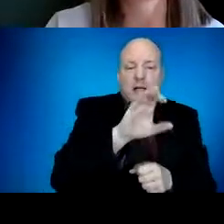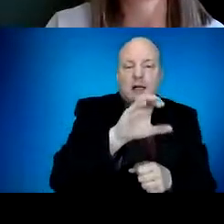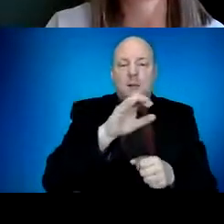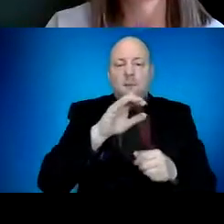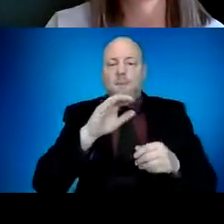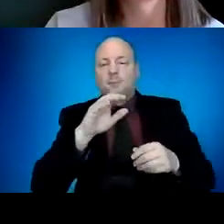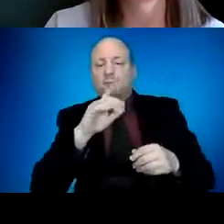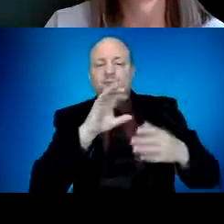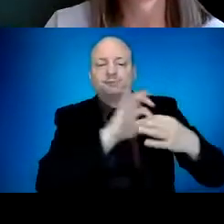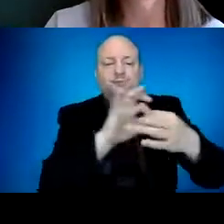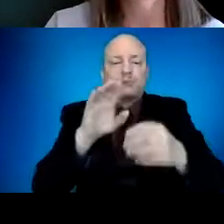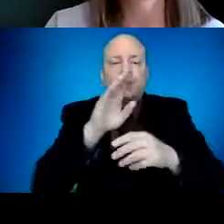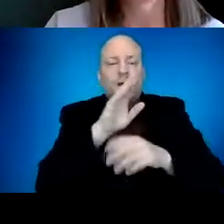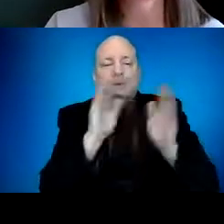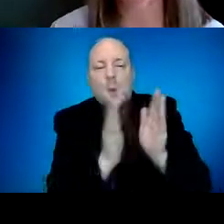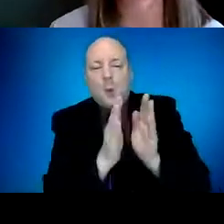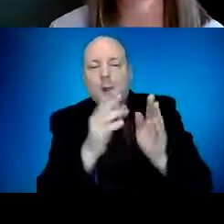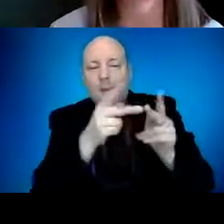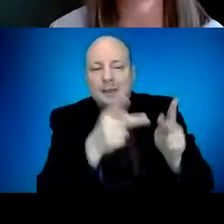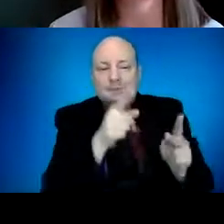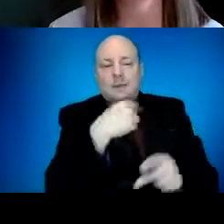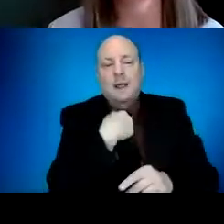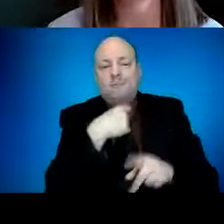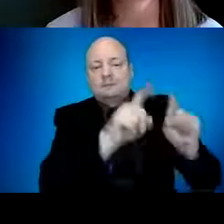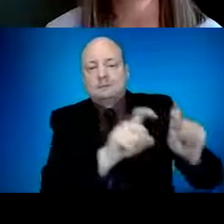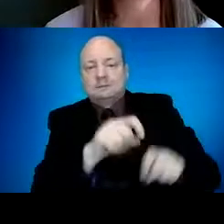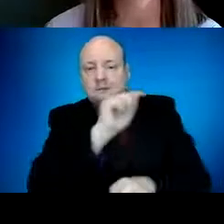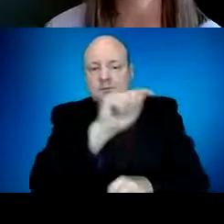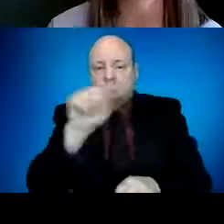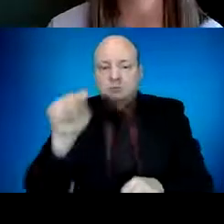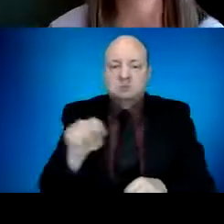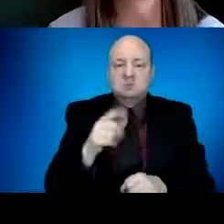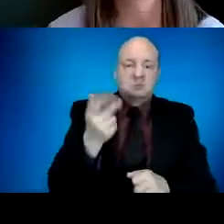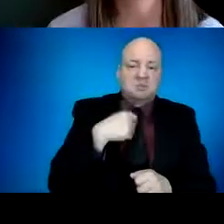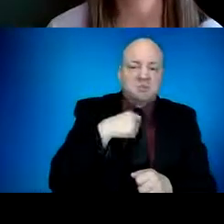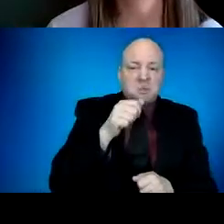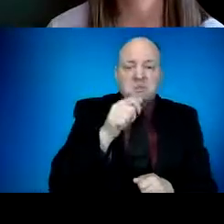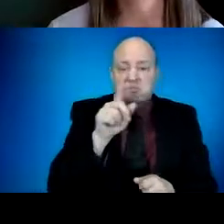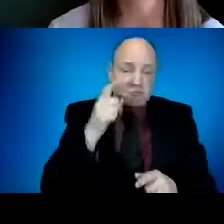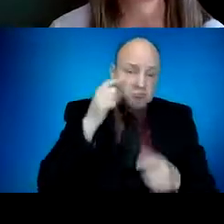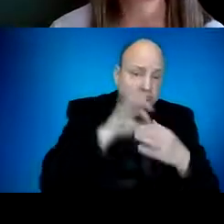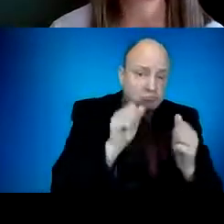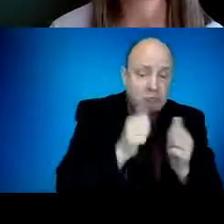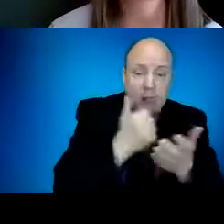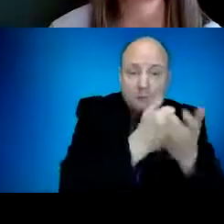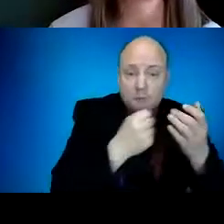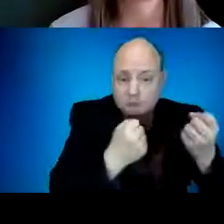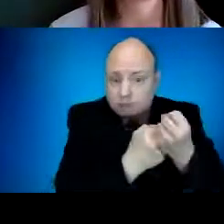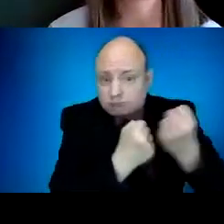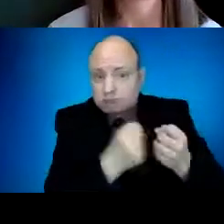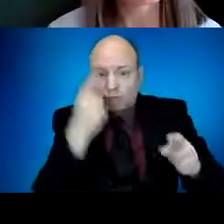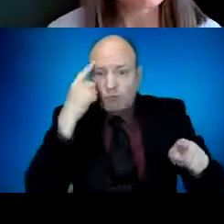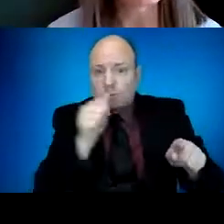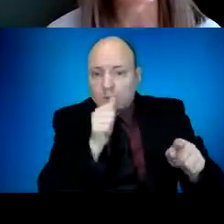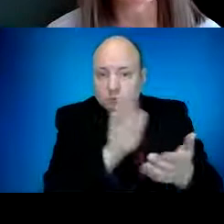schools. We will expand our partnerships with community-based organizations to plan and support